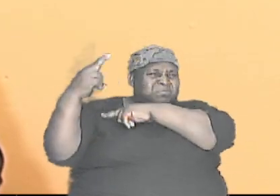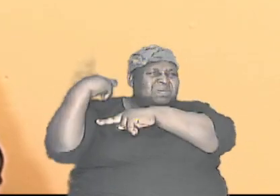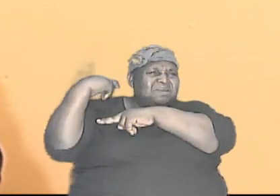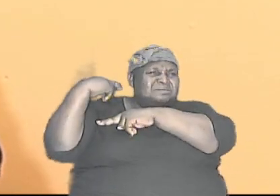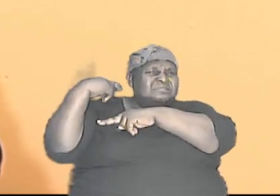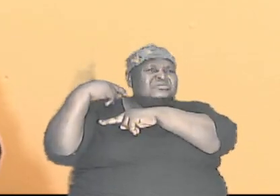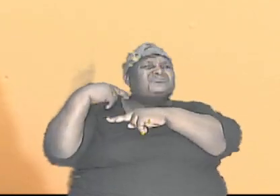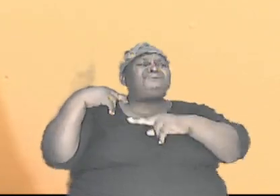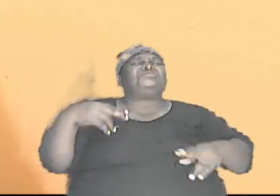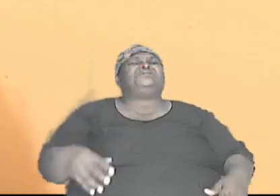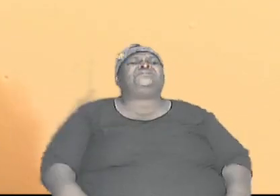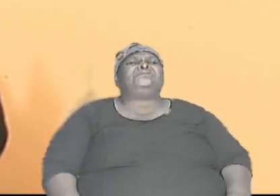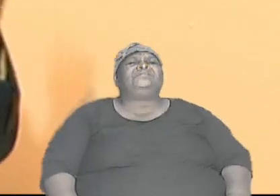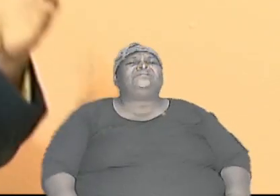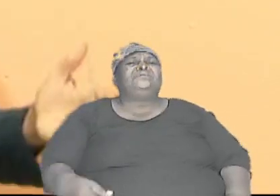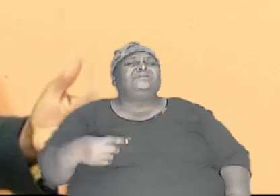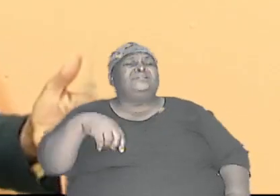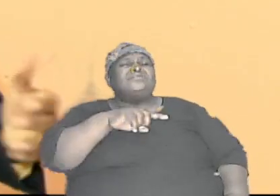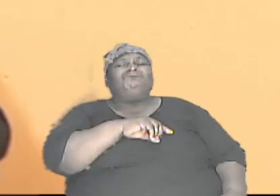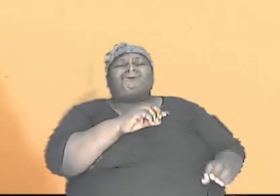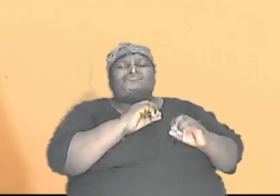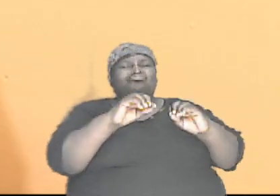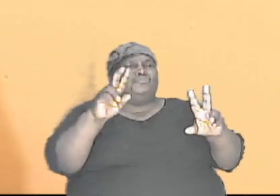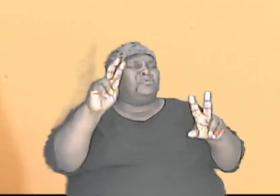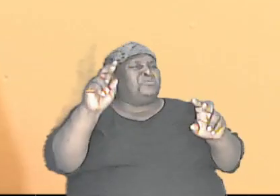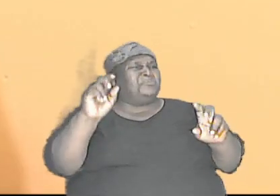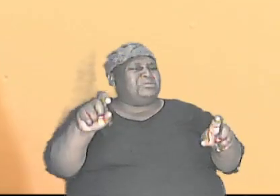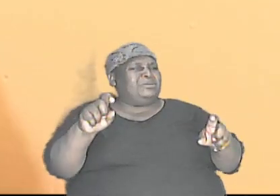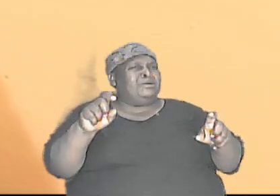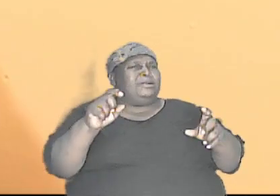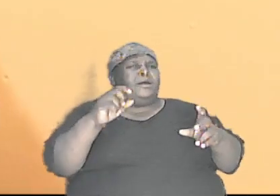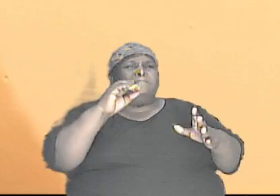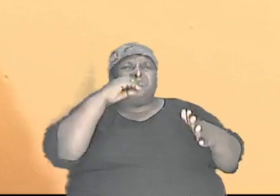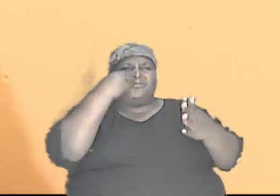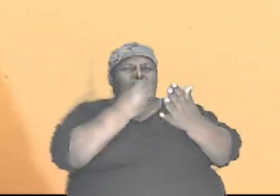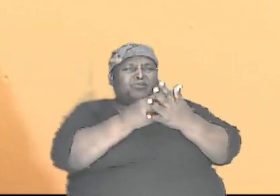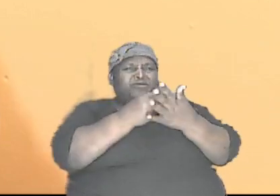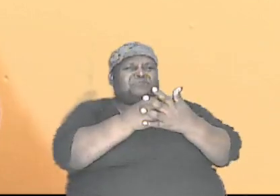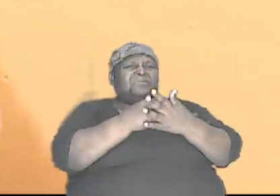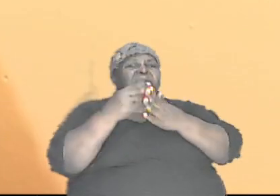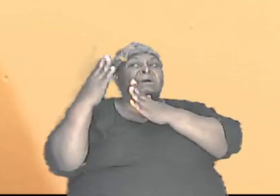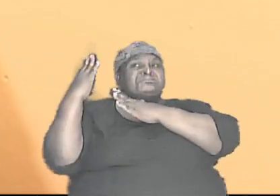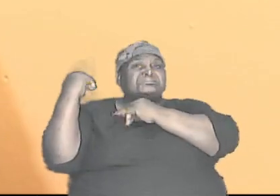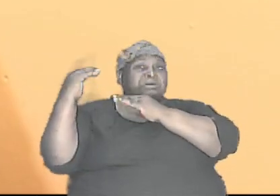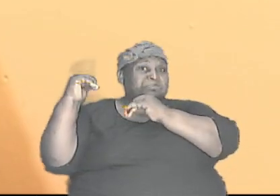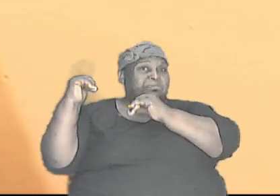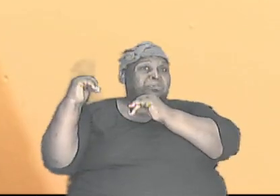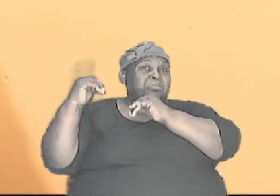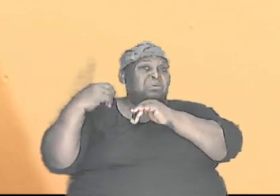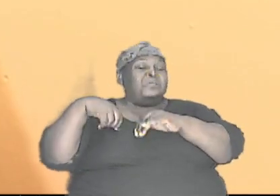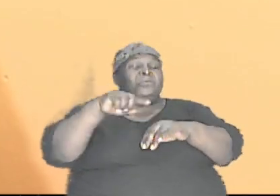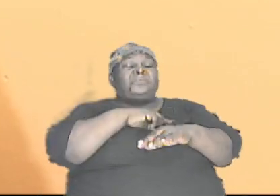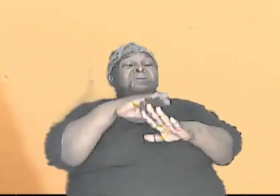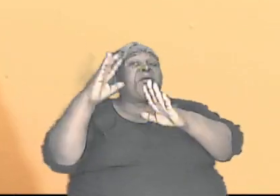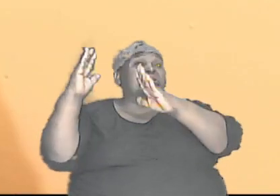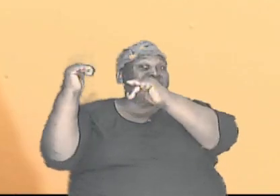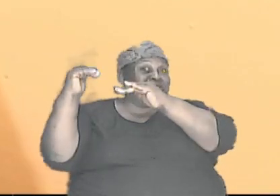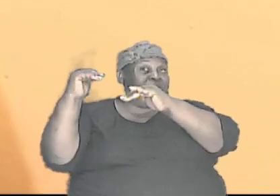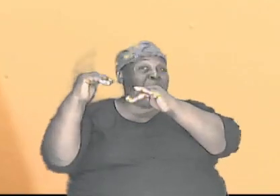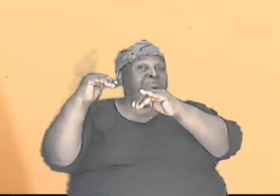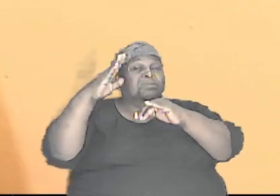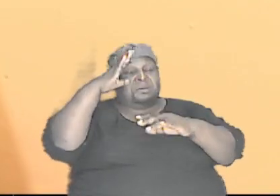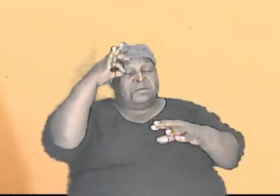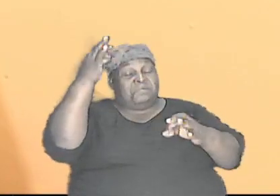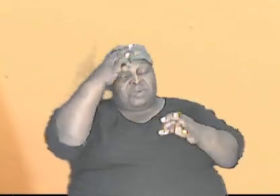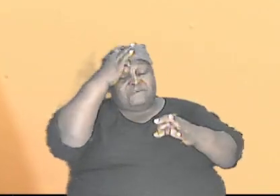and we don't need proof to accept that we accept that by faith but as we go